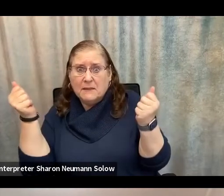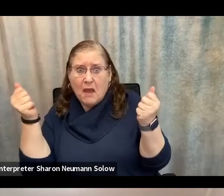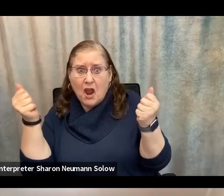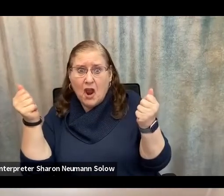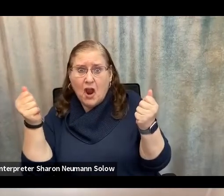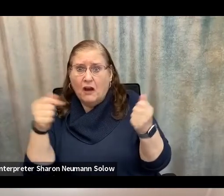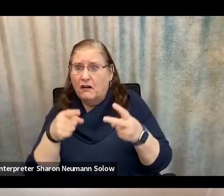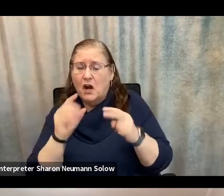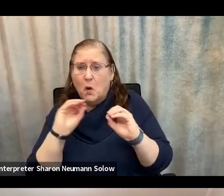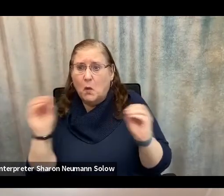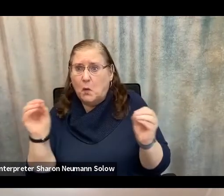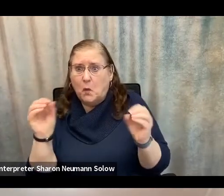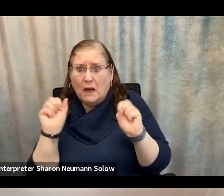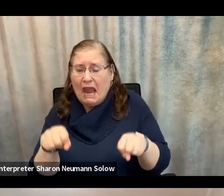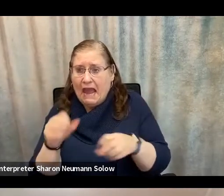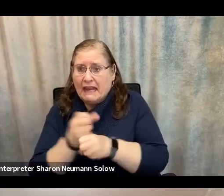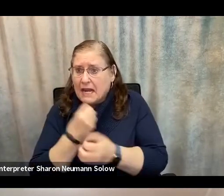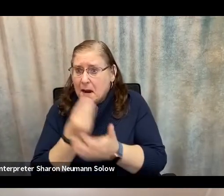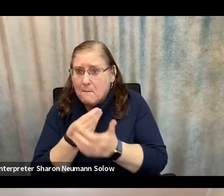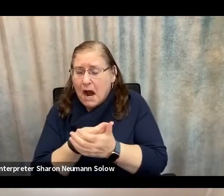You're not going to have access to this money.